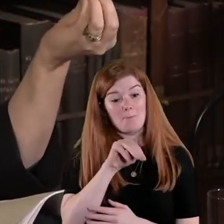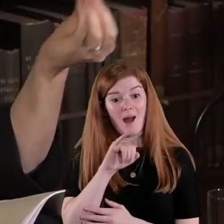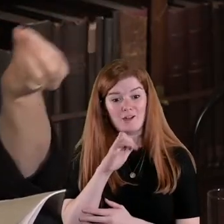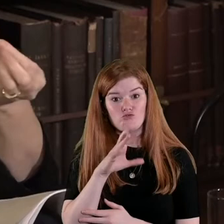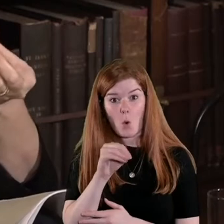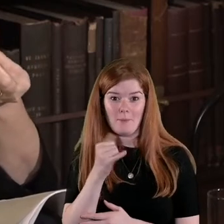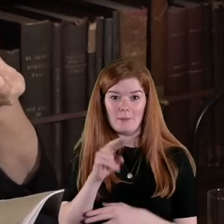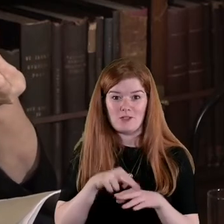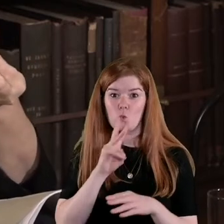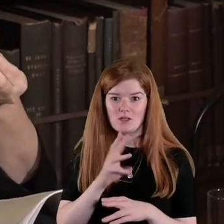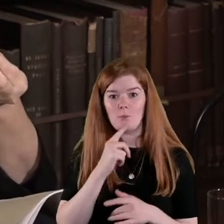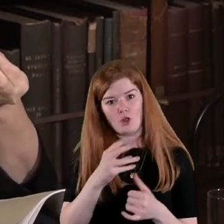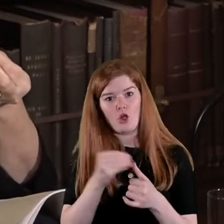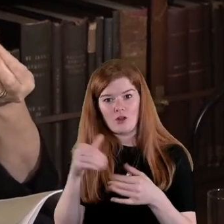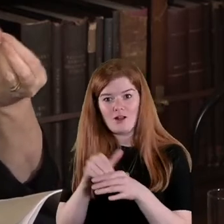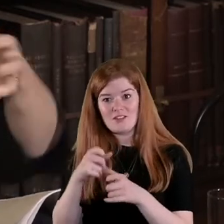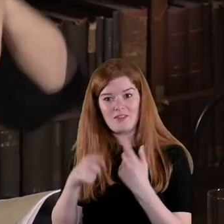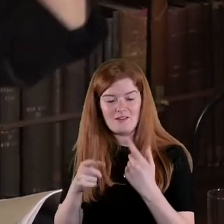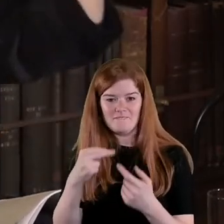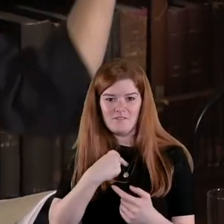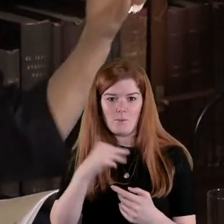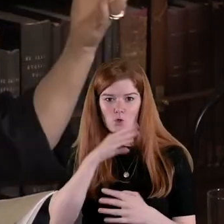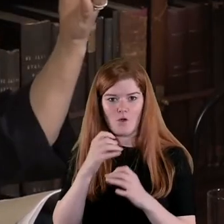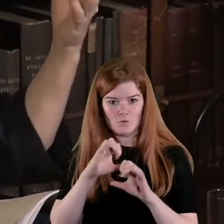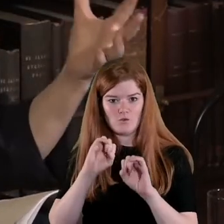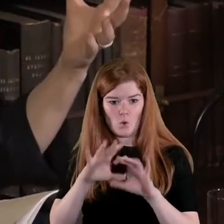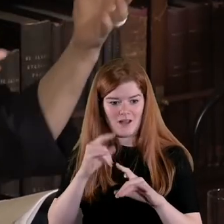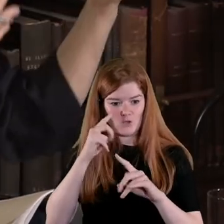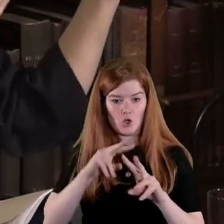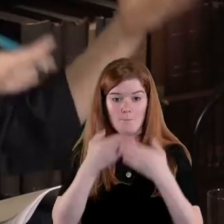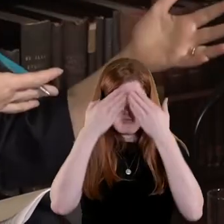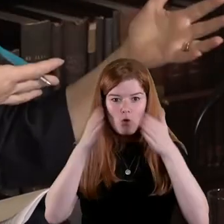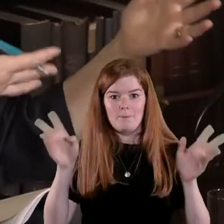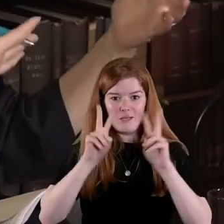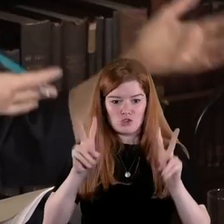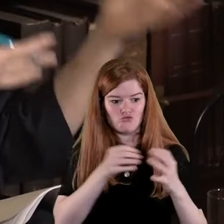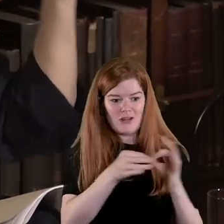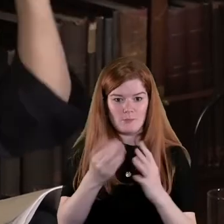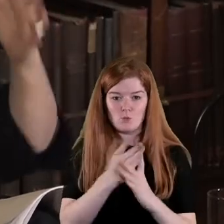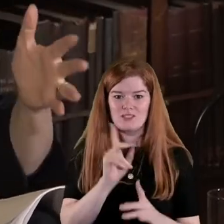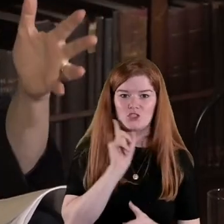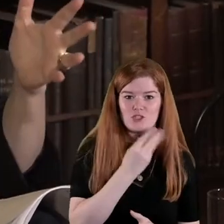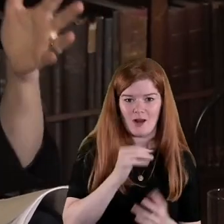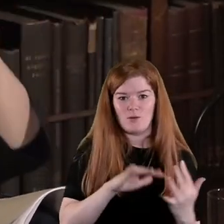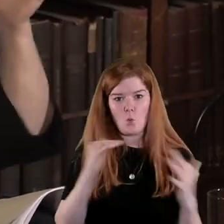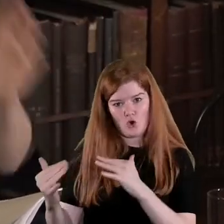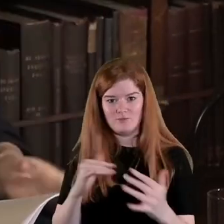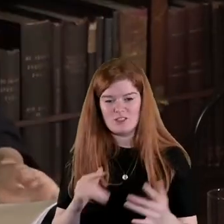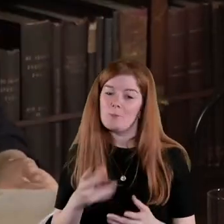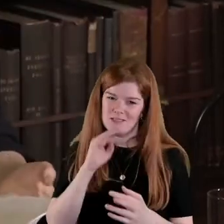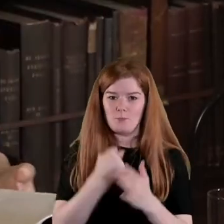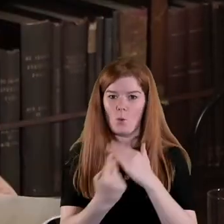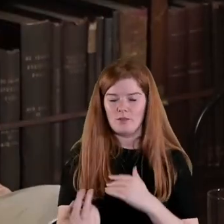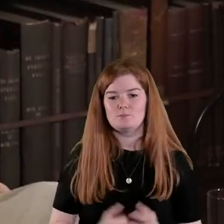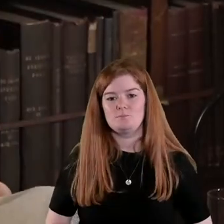is a better word but in other context then it's very important to also look at that broader picture of the relationship between gender and warfare so it's both